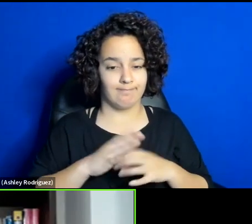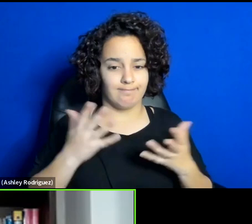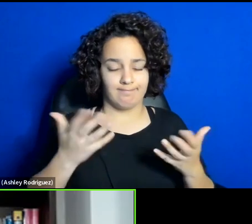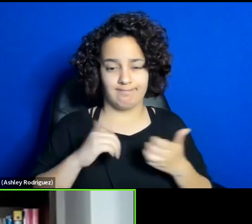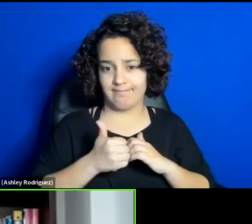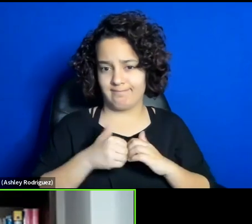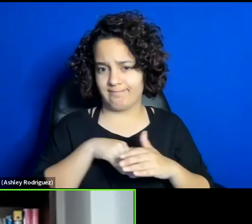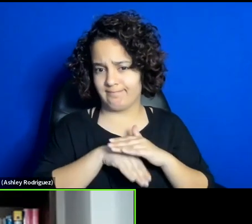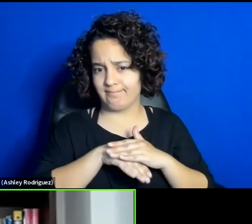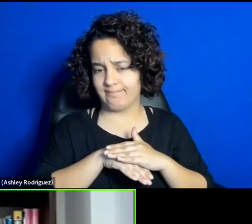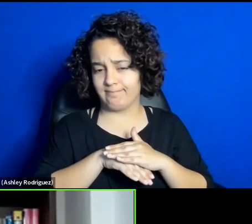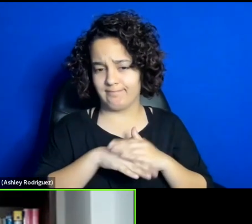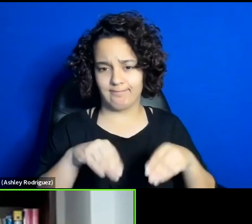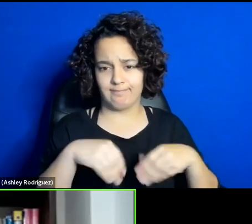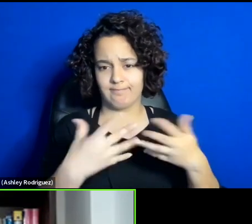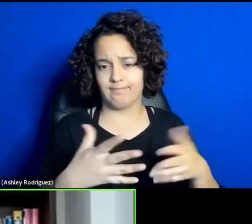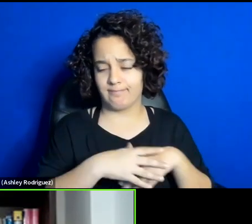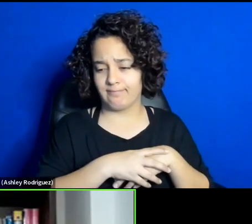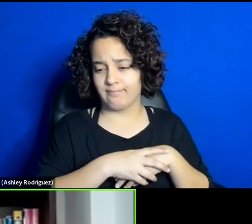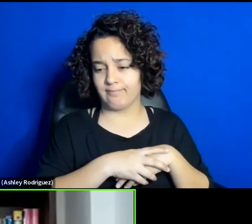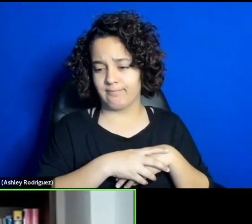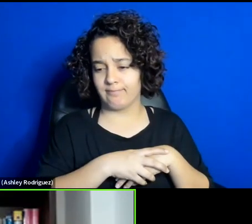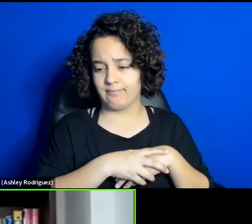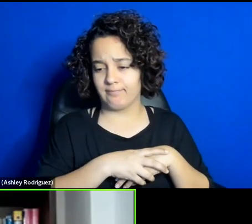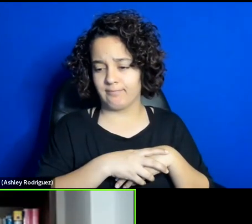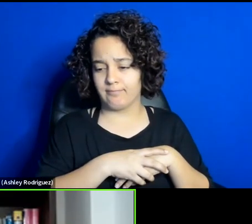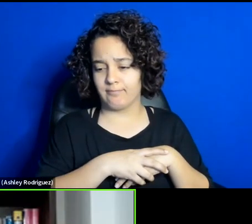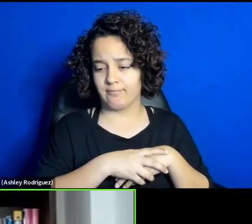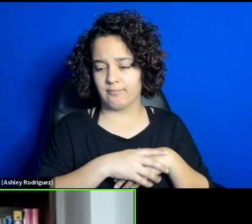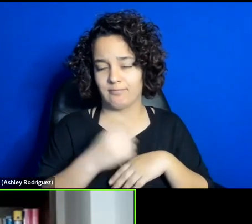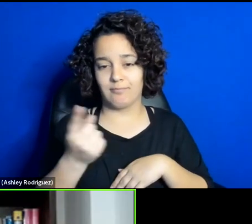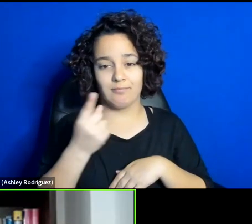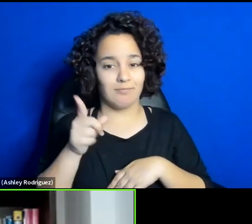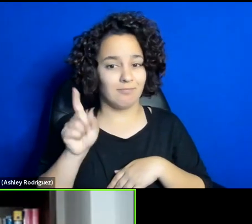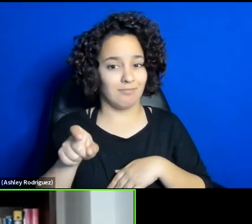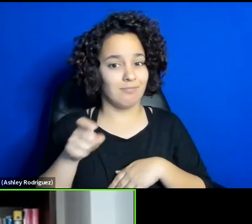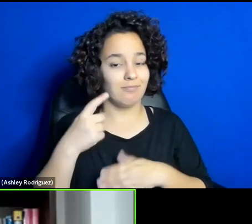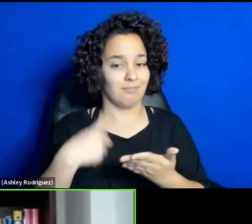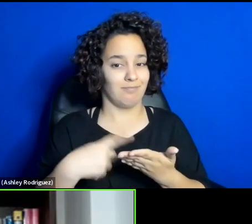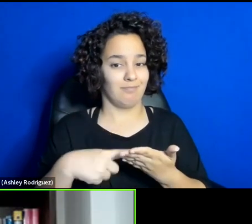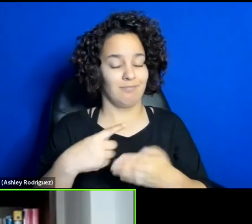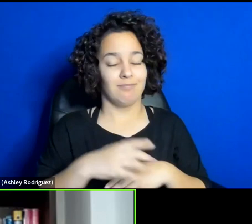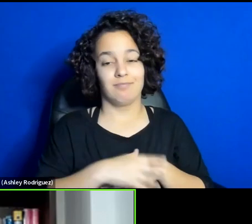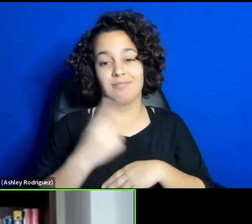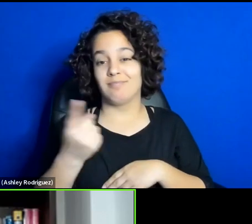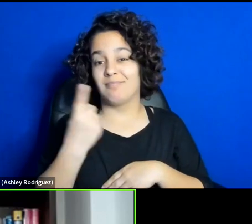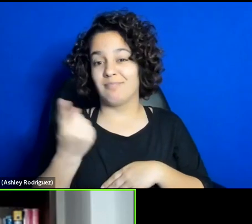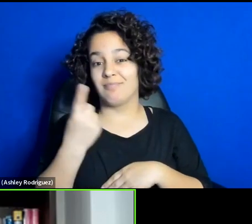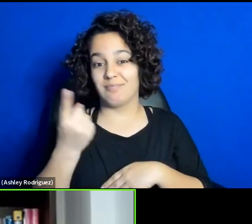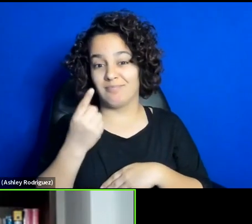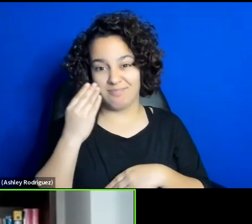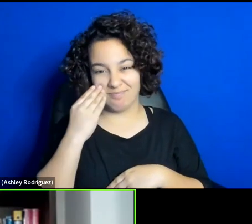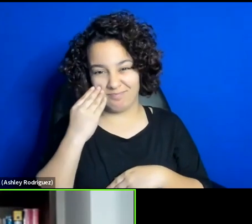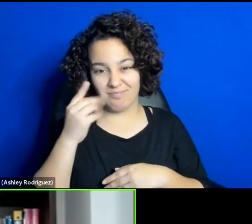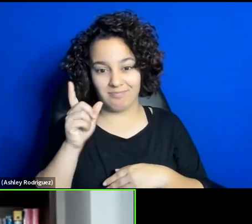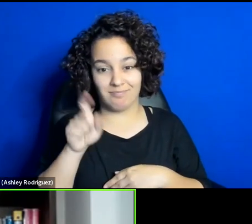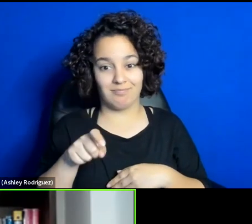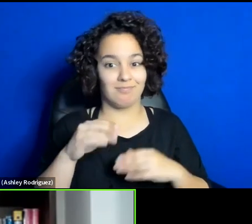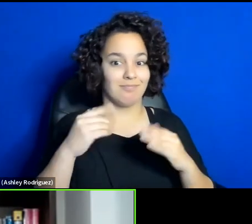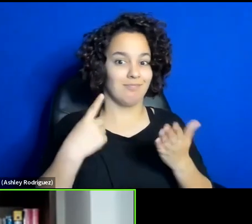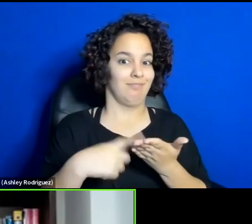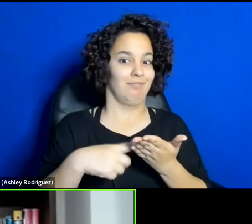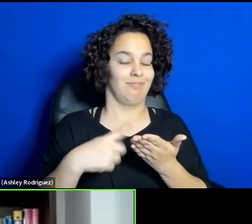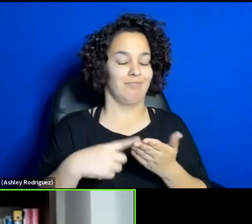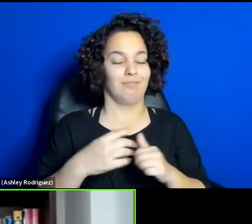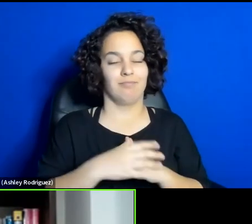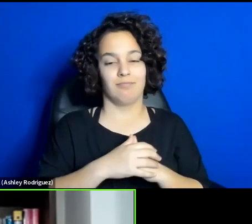provided? Dr. It's something that needs to be discussed. Dr. It's something that needs to be thought about, but